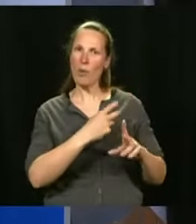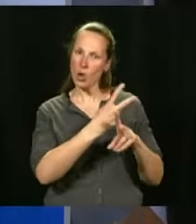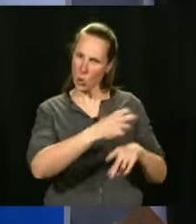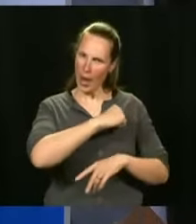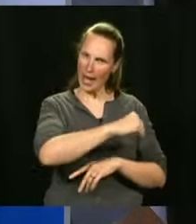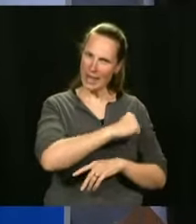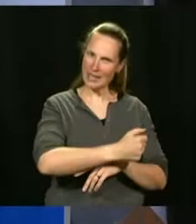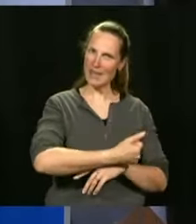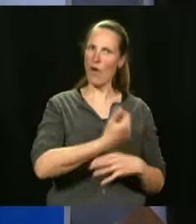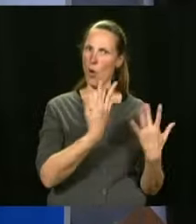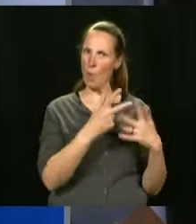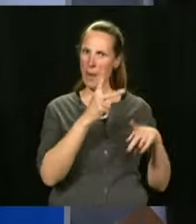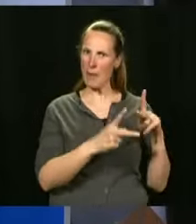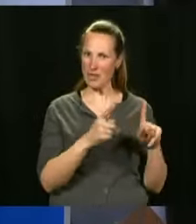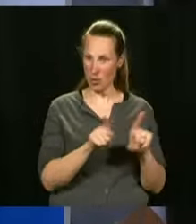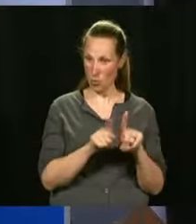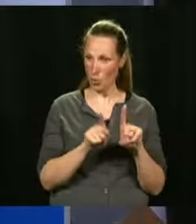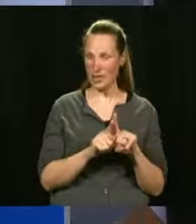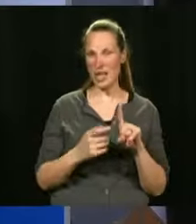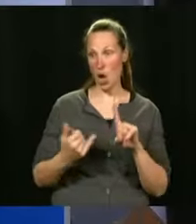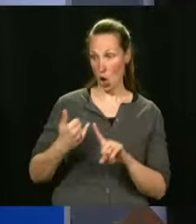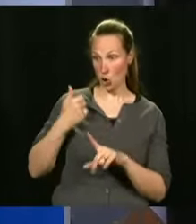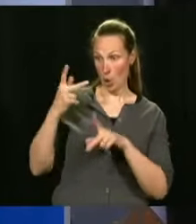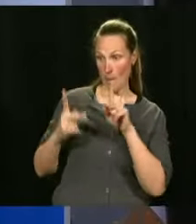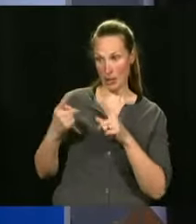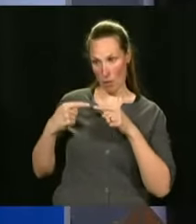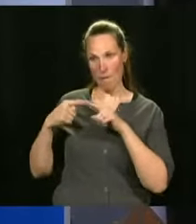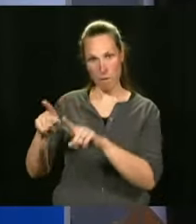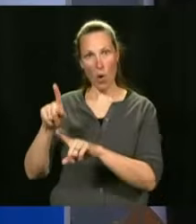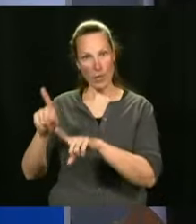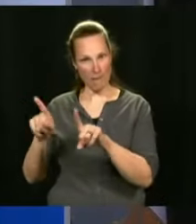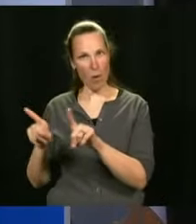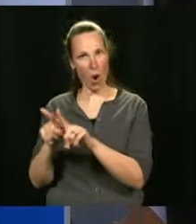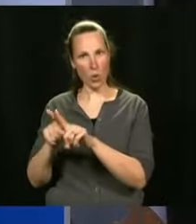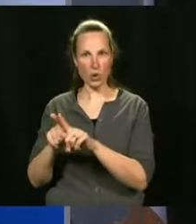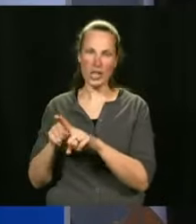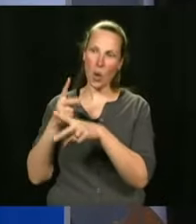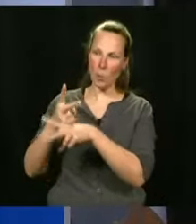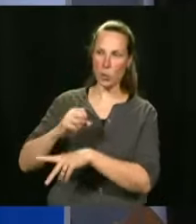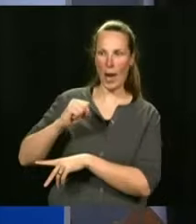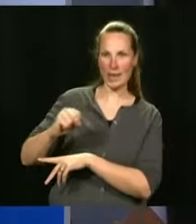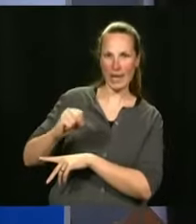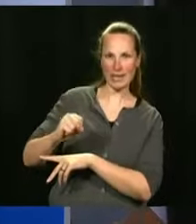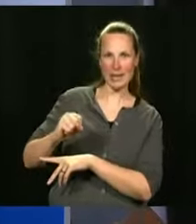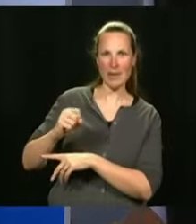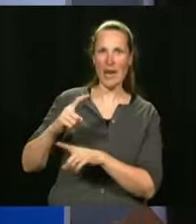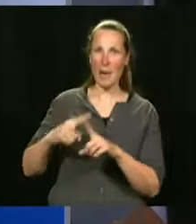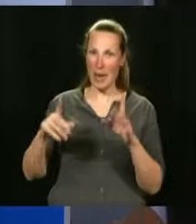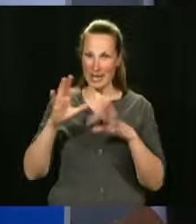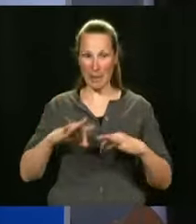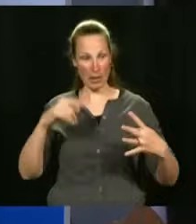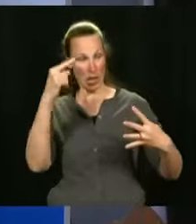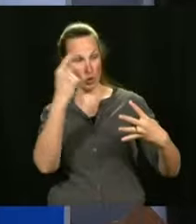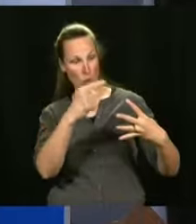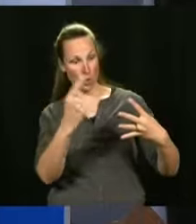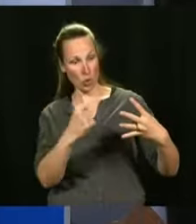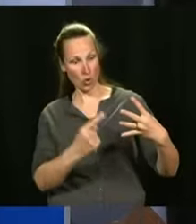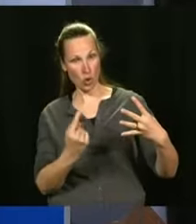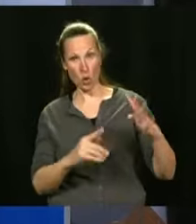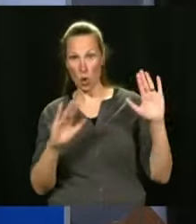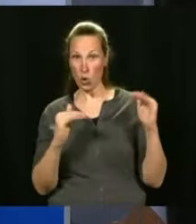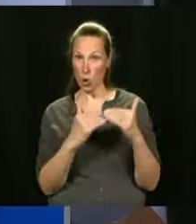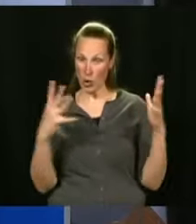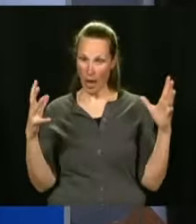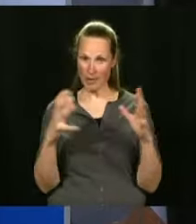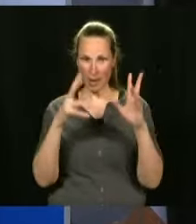who will spend more time in ICU. So I would tell you, our concentration right now, our emphasis, we're working on all of these things, but we